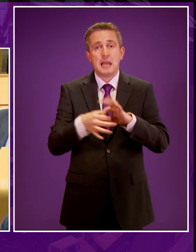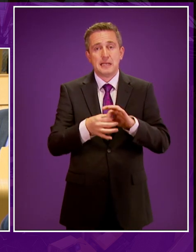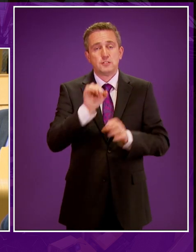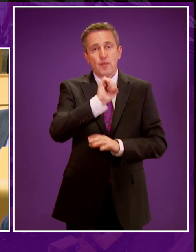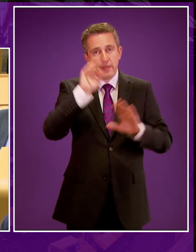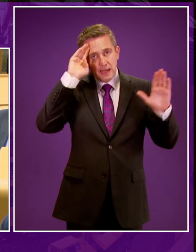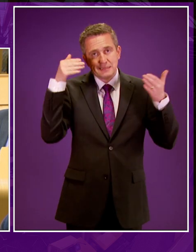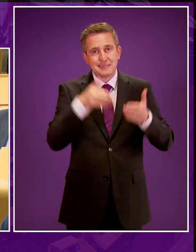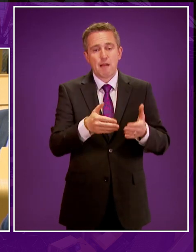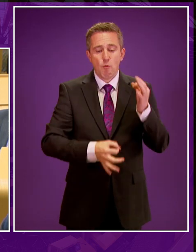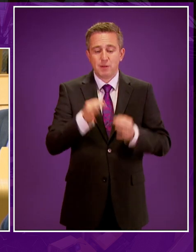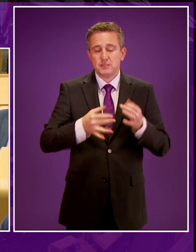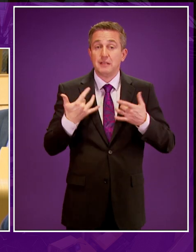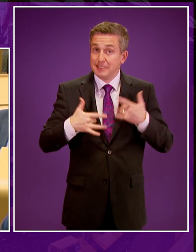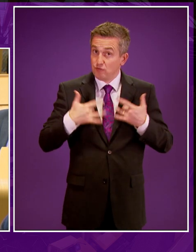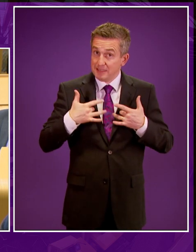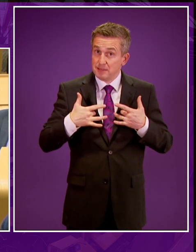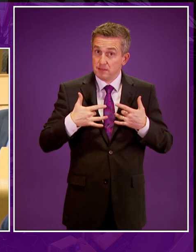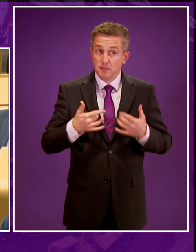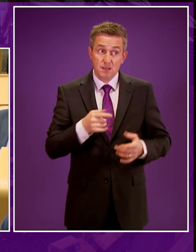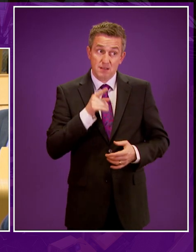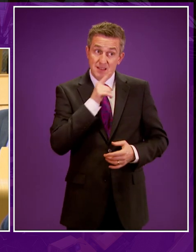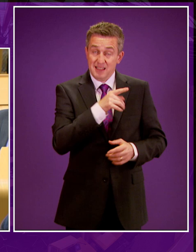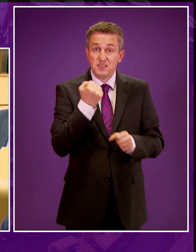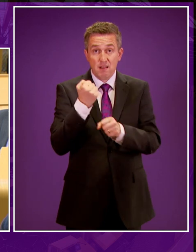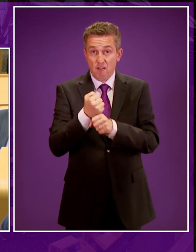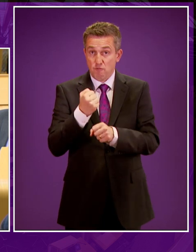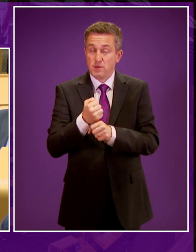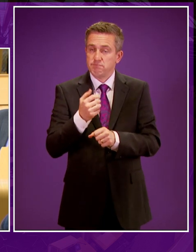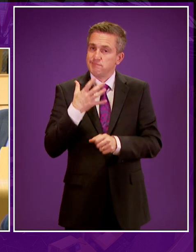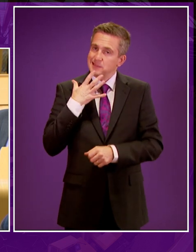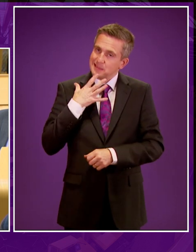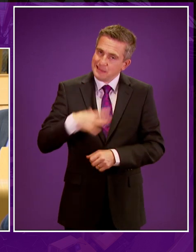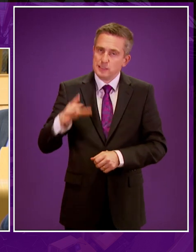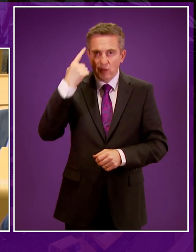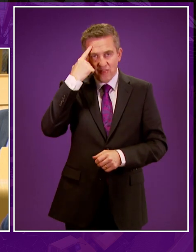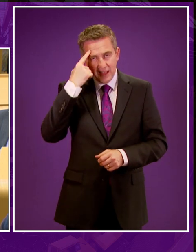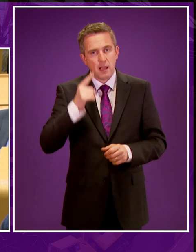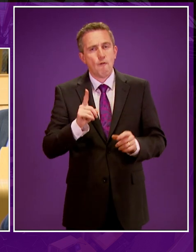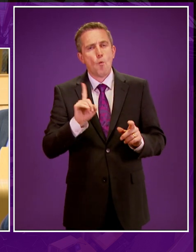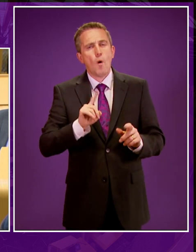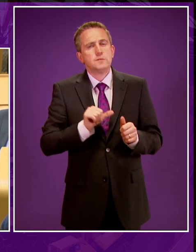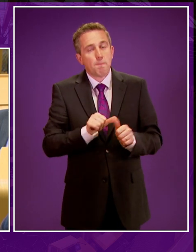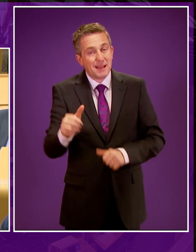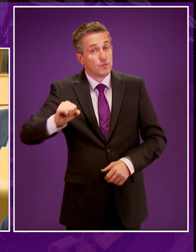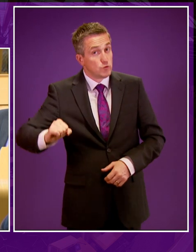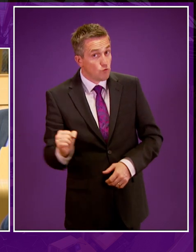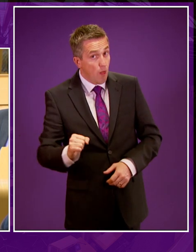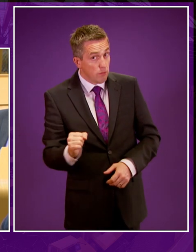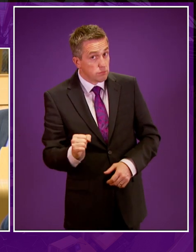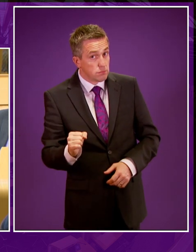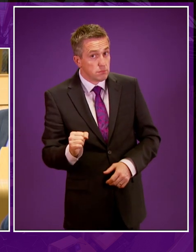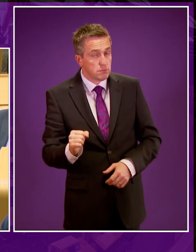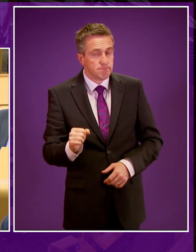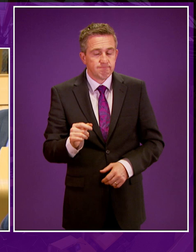political interests. It is now time for this government to start acting in the best interests of Scotland. Deputy